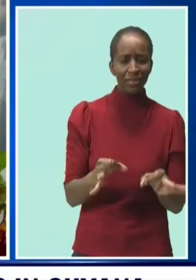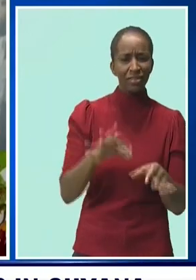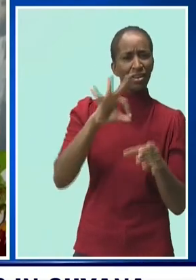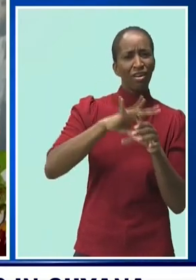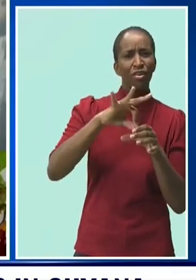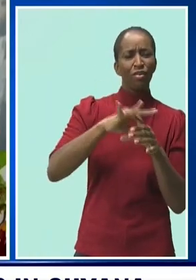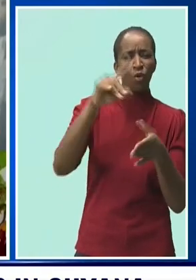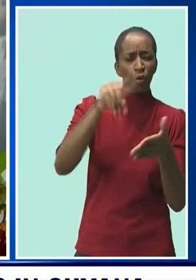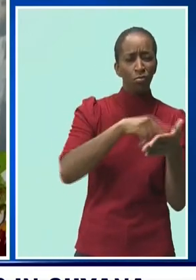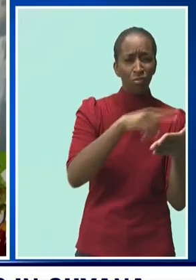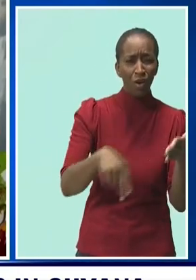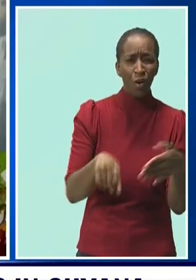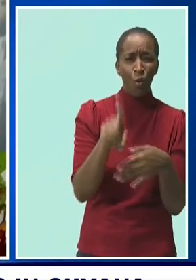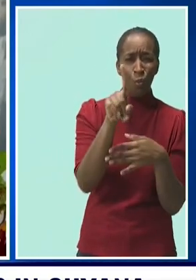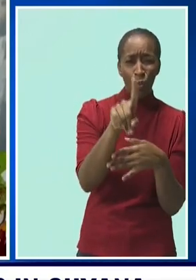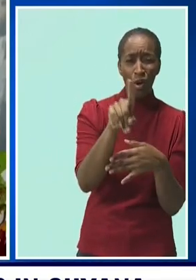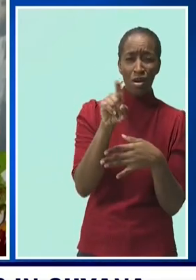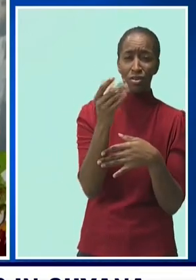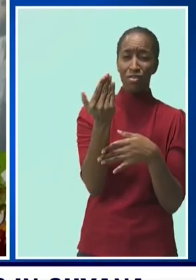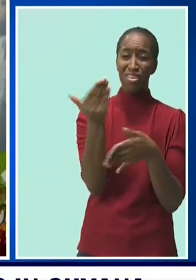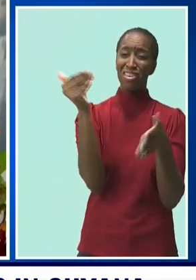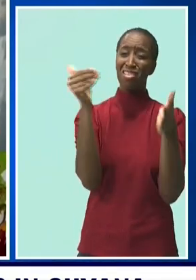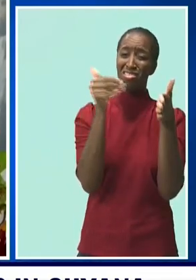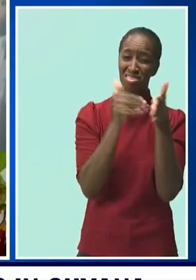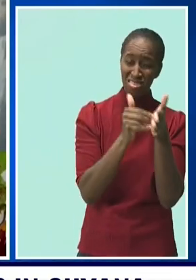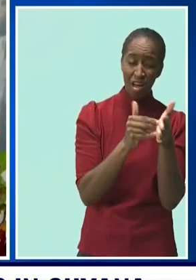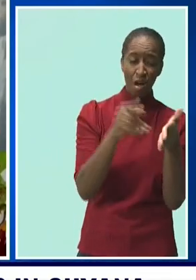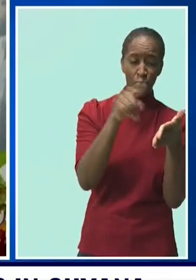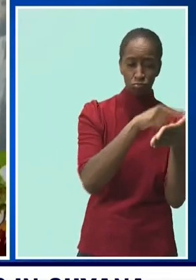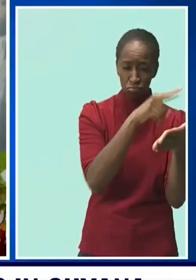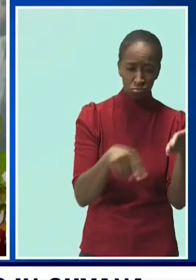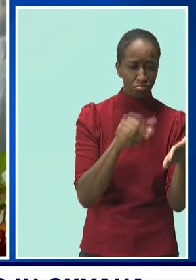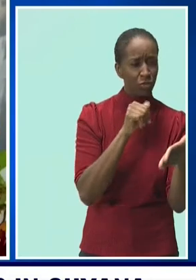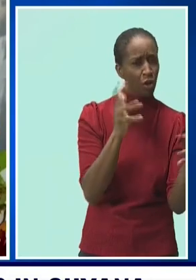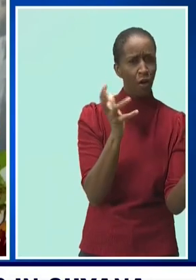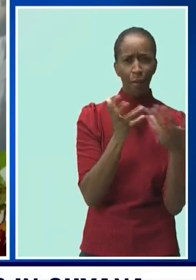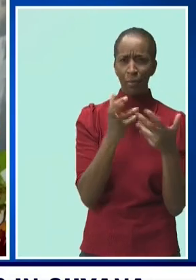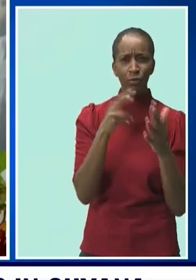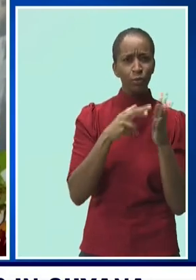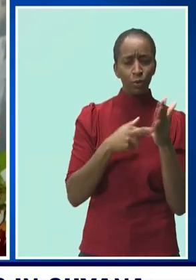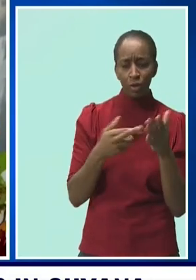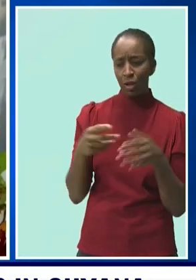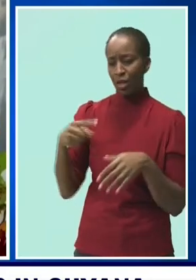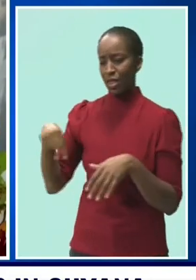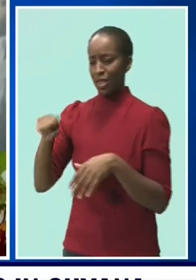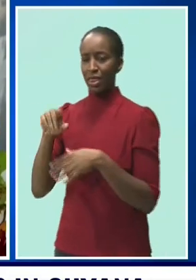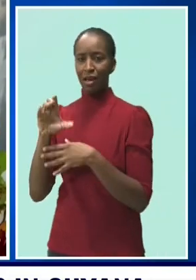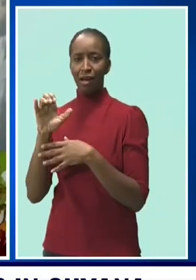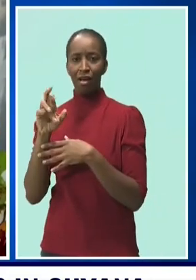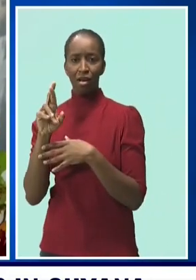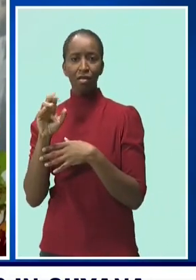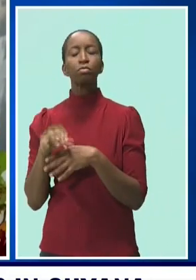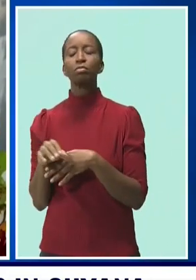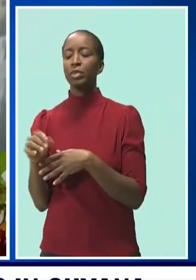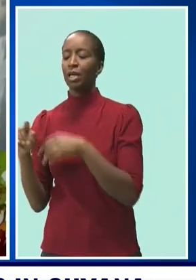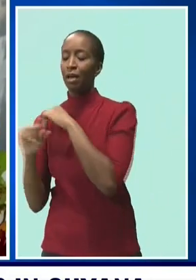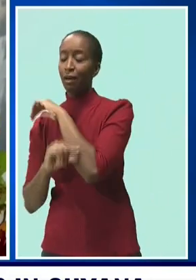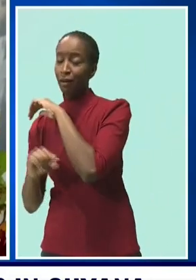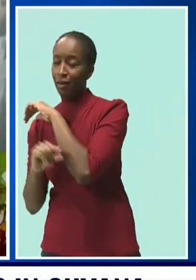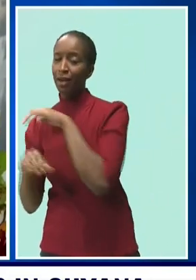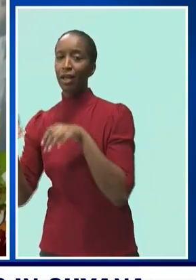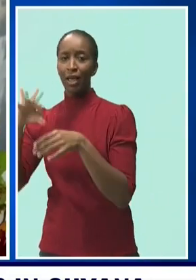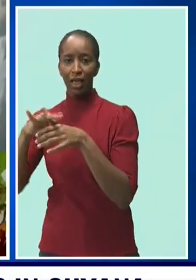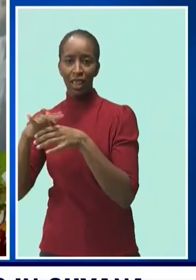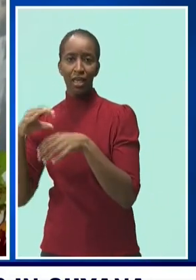,000 votes, when the votes were already certified as valid by the officers of the Guyana Elections Commission